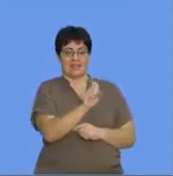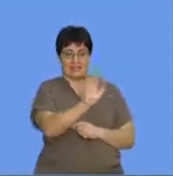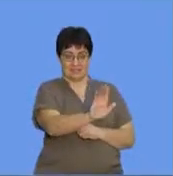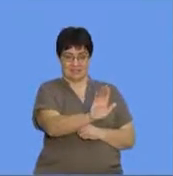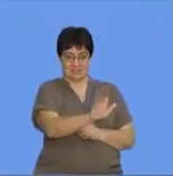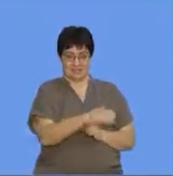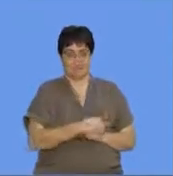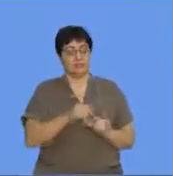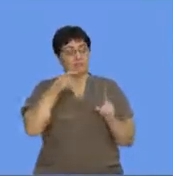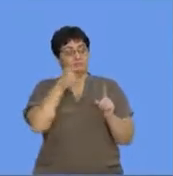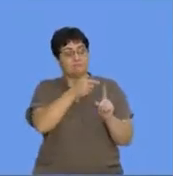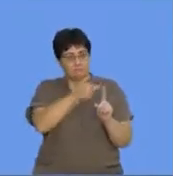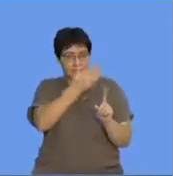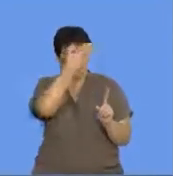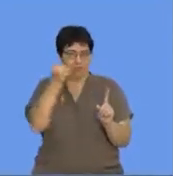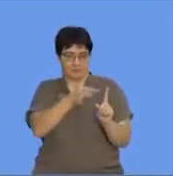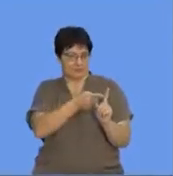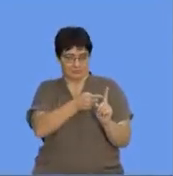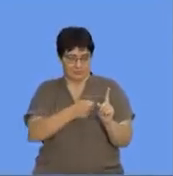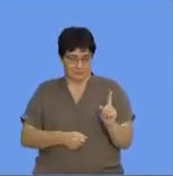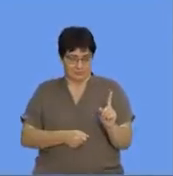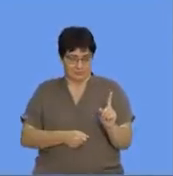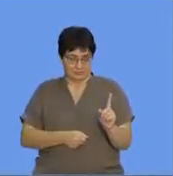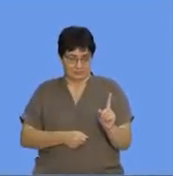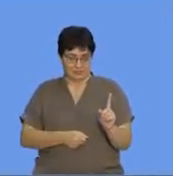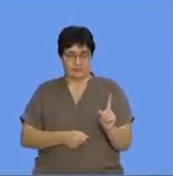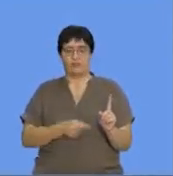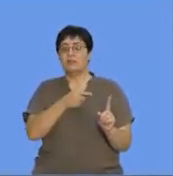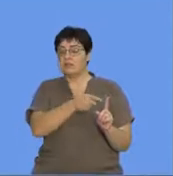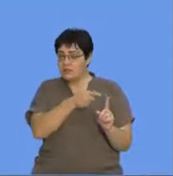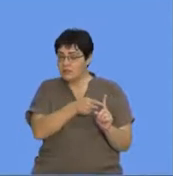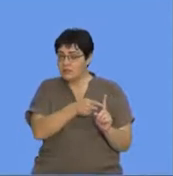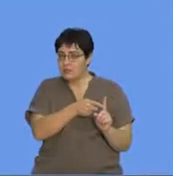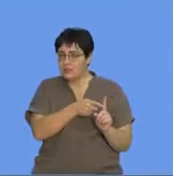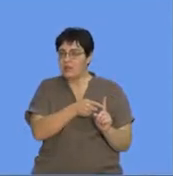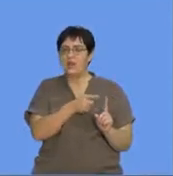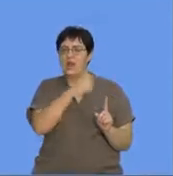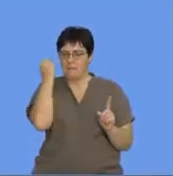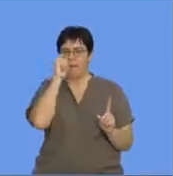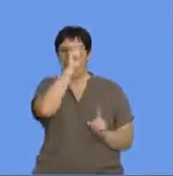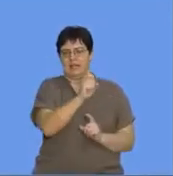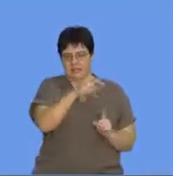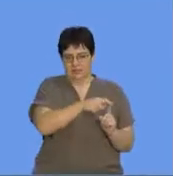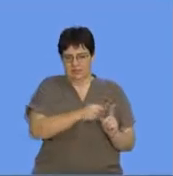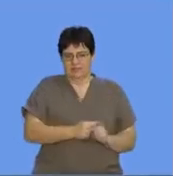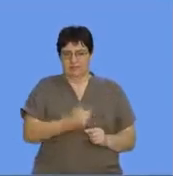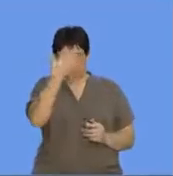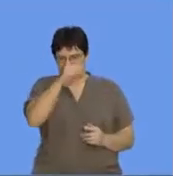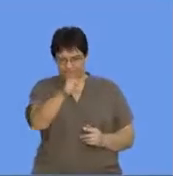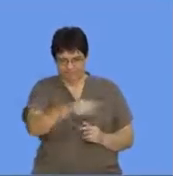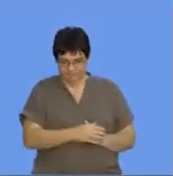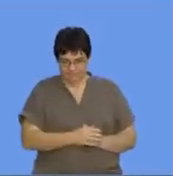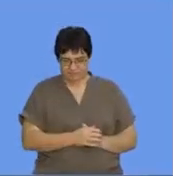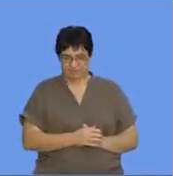is unknown. OK. Let this unknown substance be X. OK. I think we're familiar with that approach.